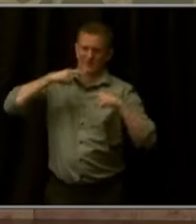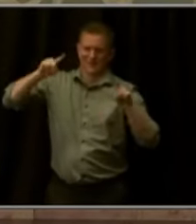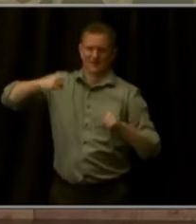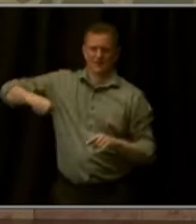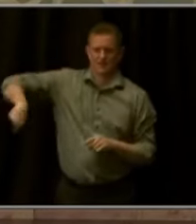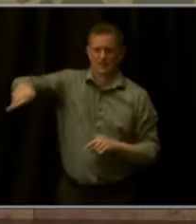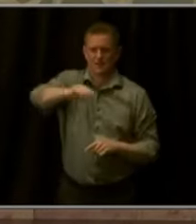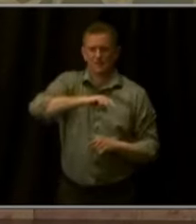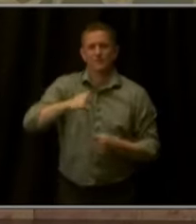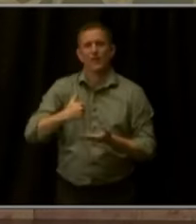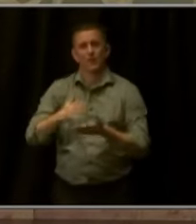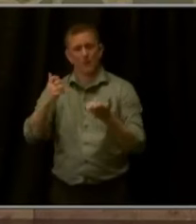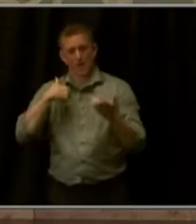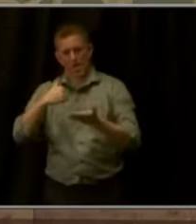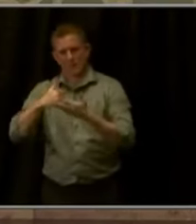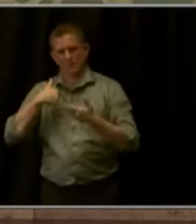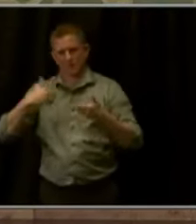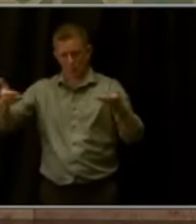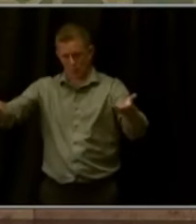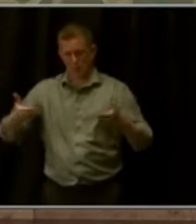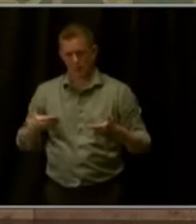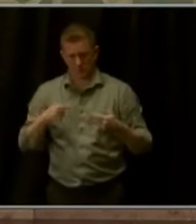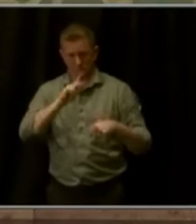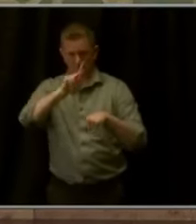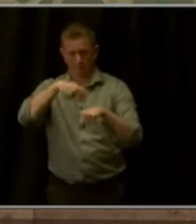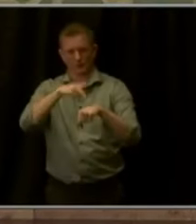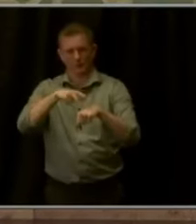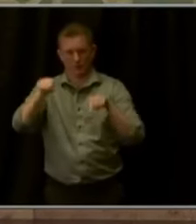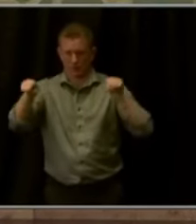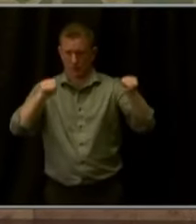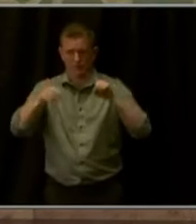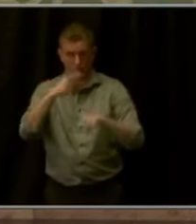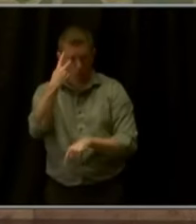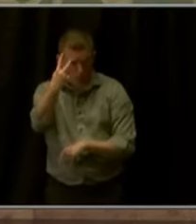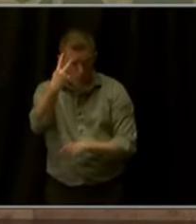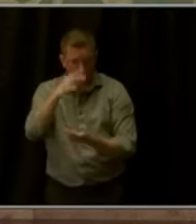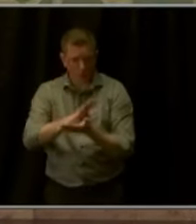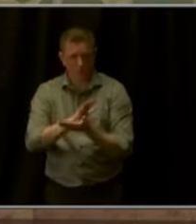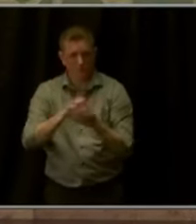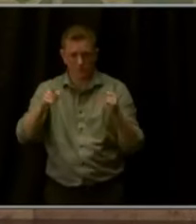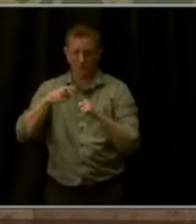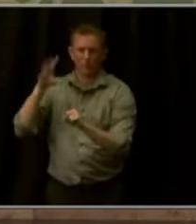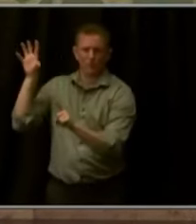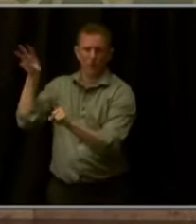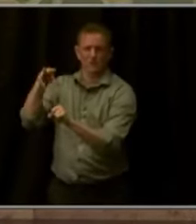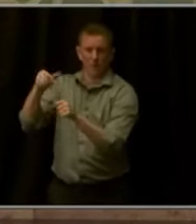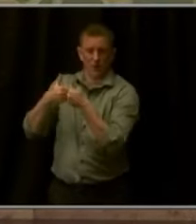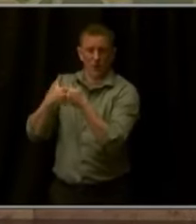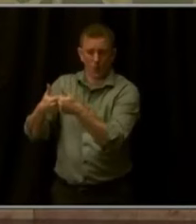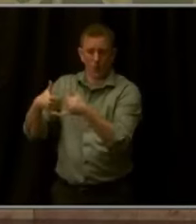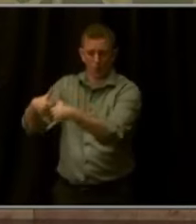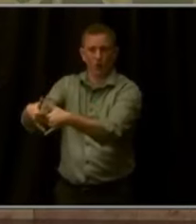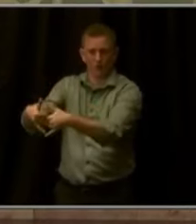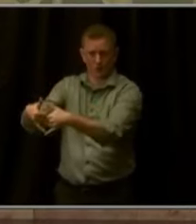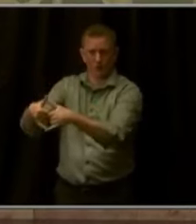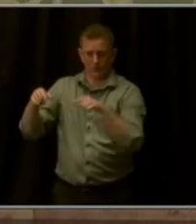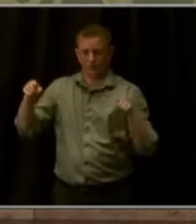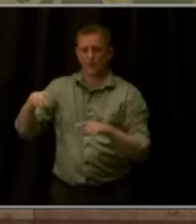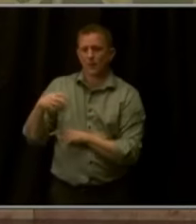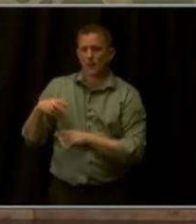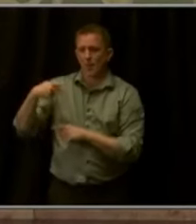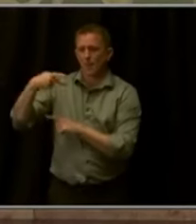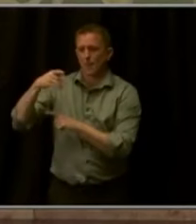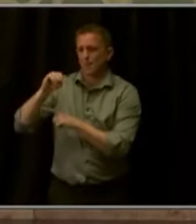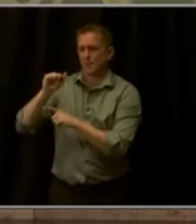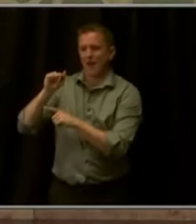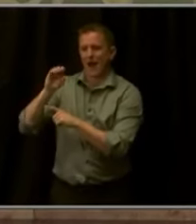principals and educators from two bright spot award winners who are here today, Paonia Elementary in Delta